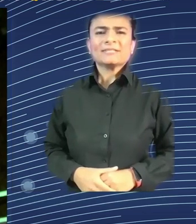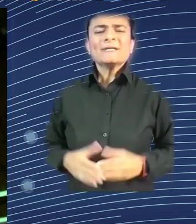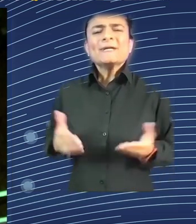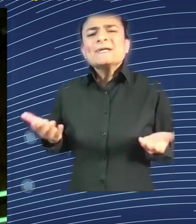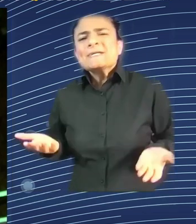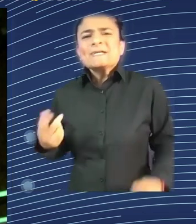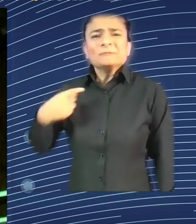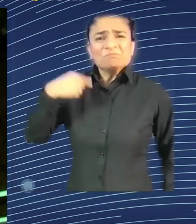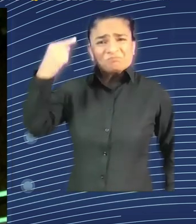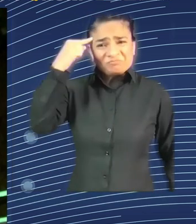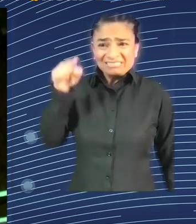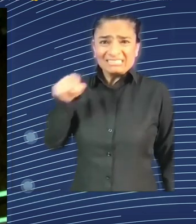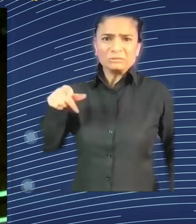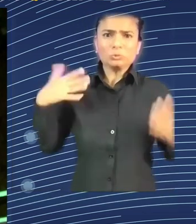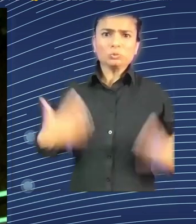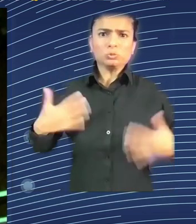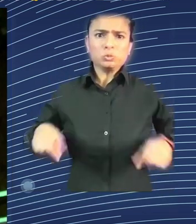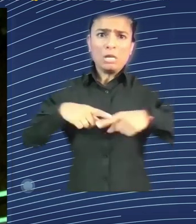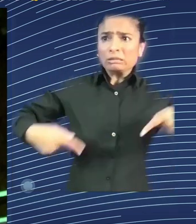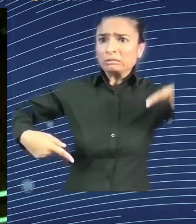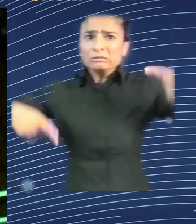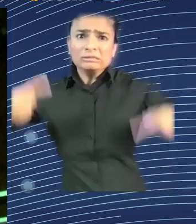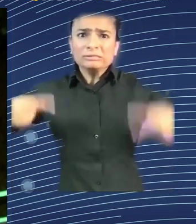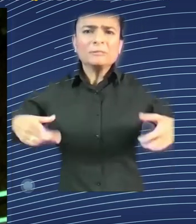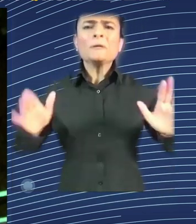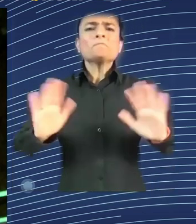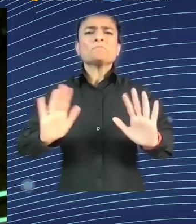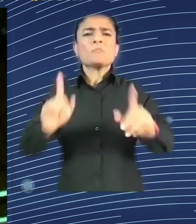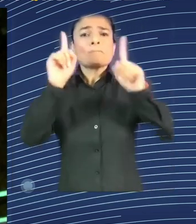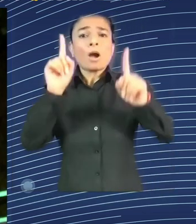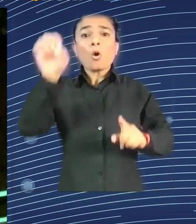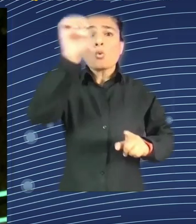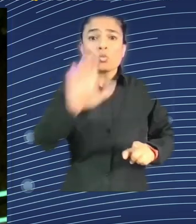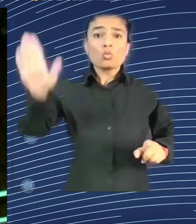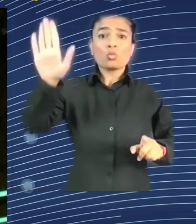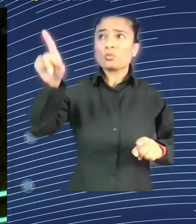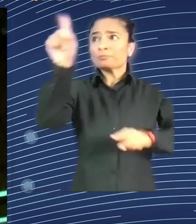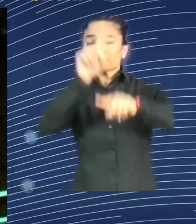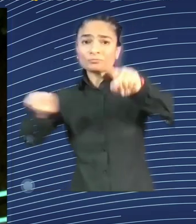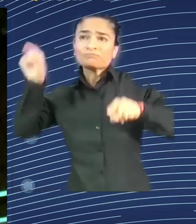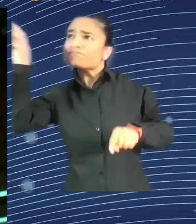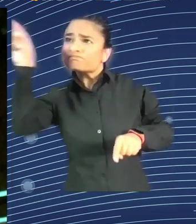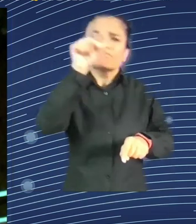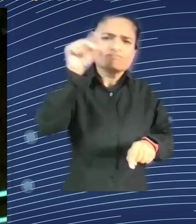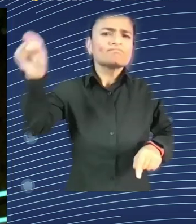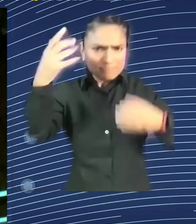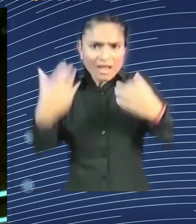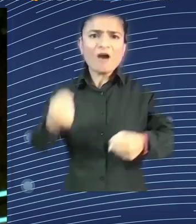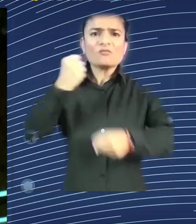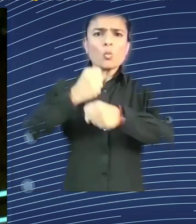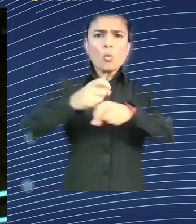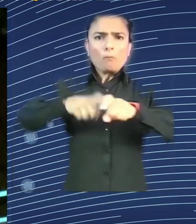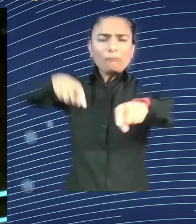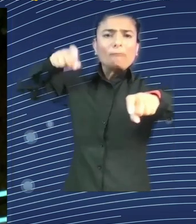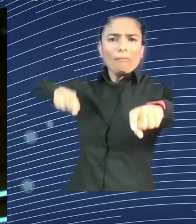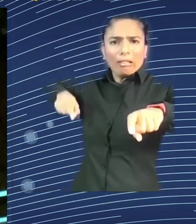When you know how the new economy is financed in the US, how the venture capital is coming